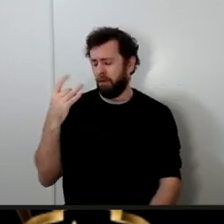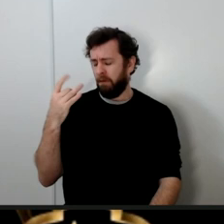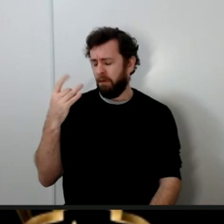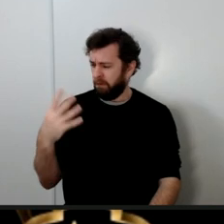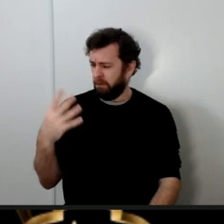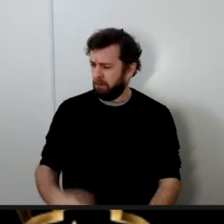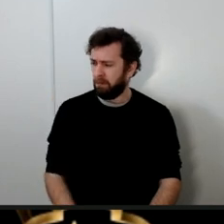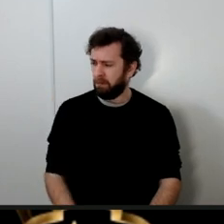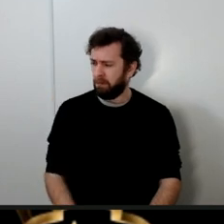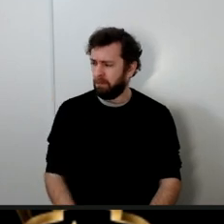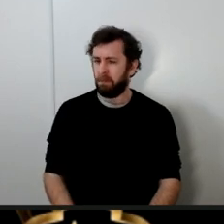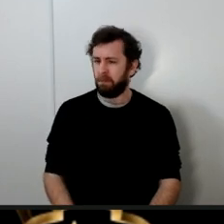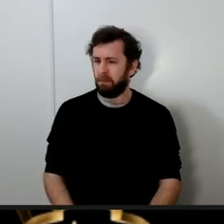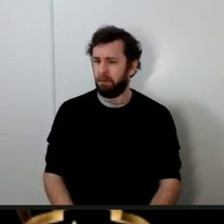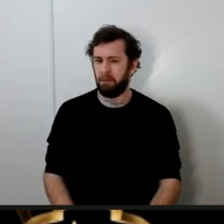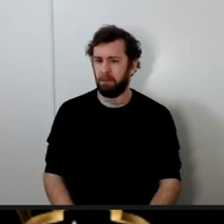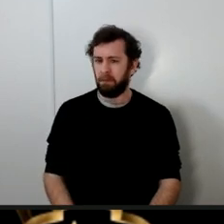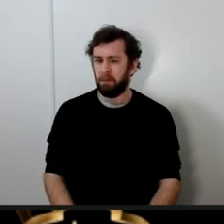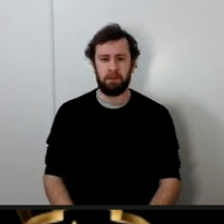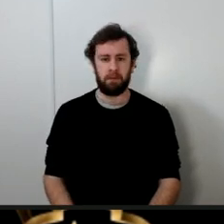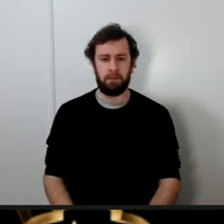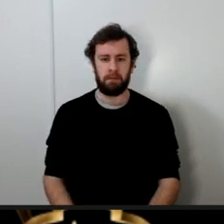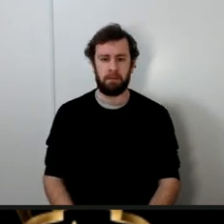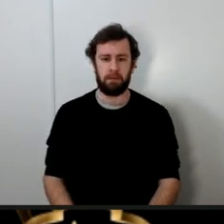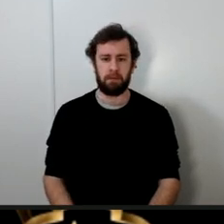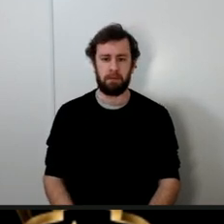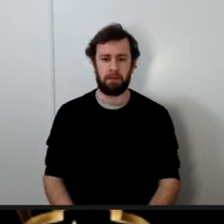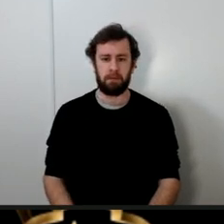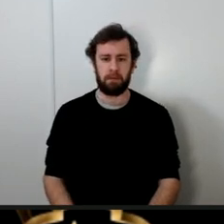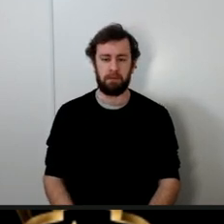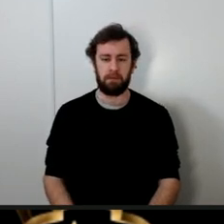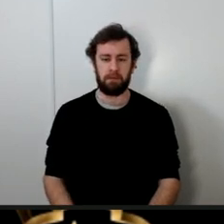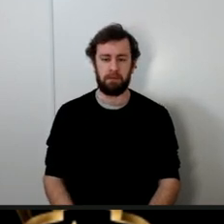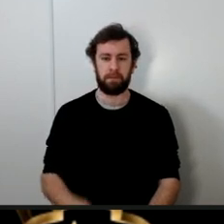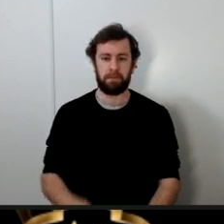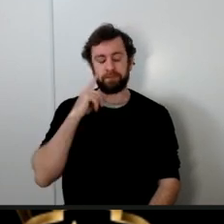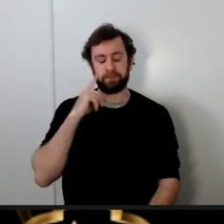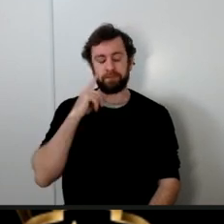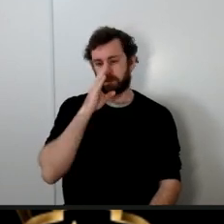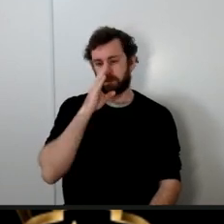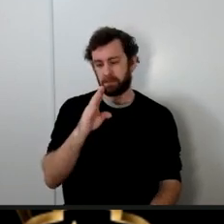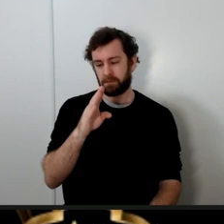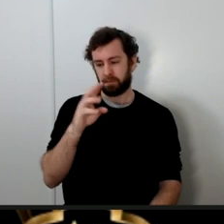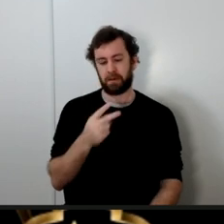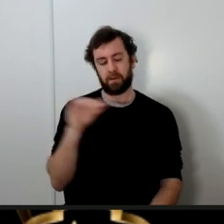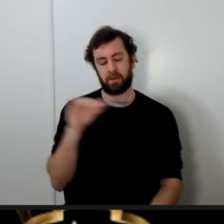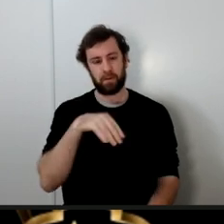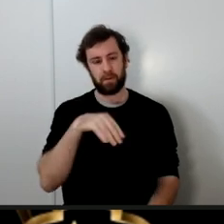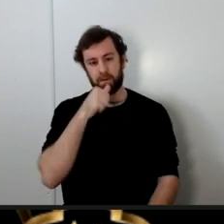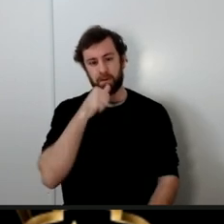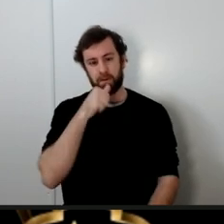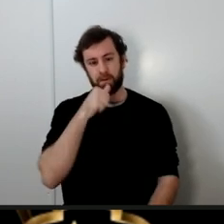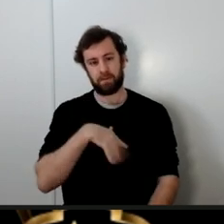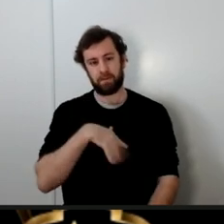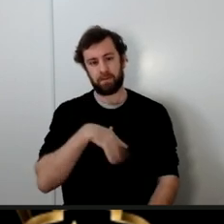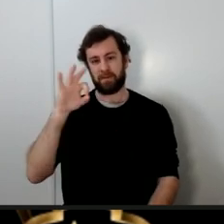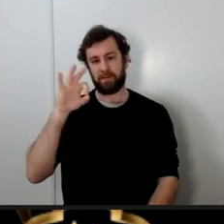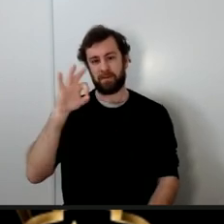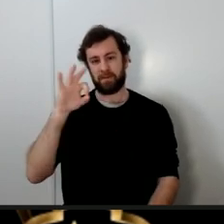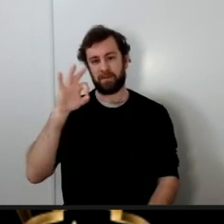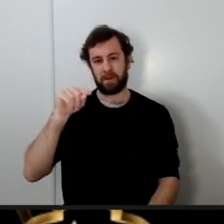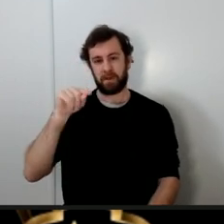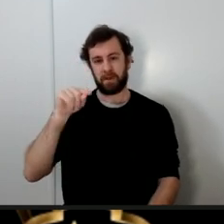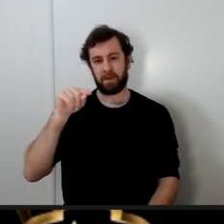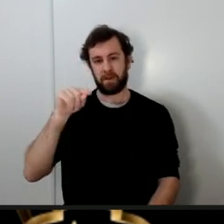this is the state of Imam Ali and Lady Fatima when she was giving him the will then she told